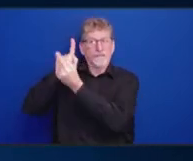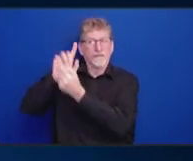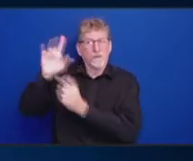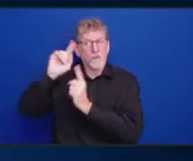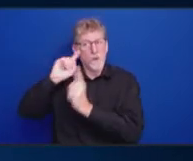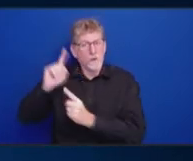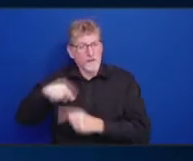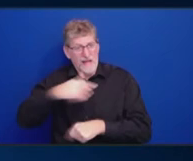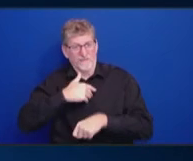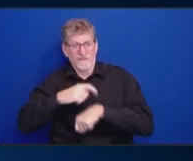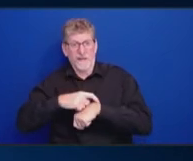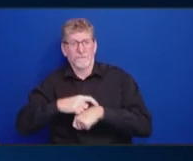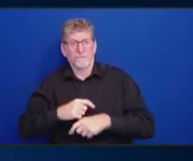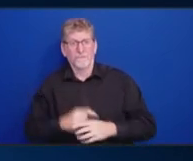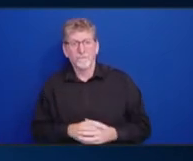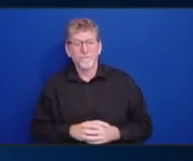mind.